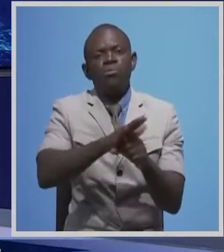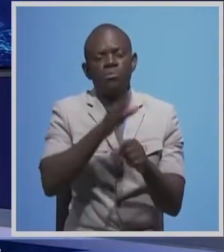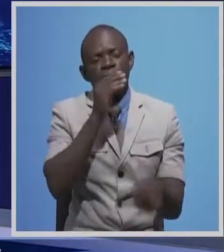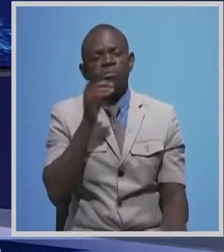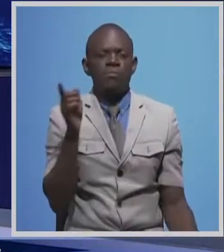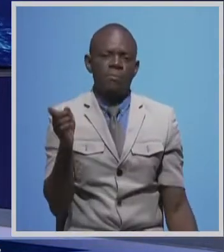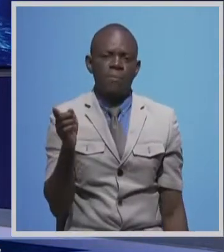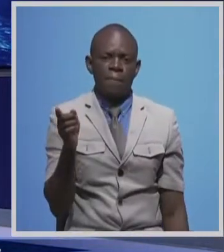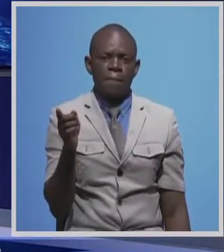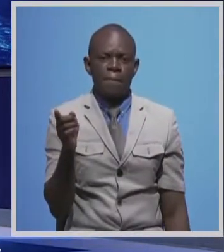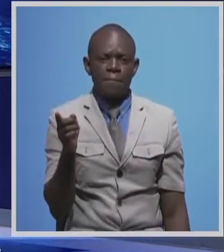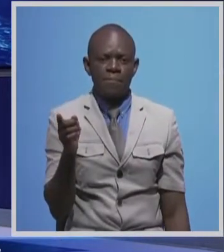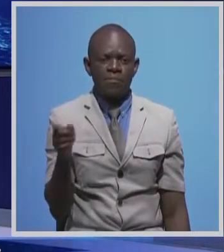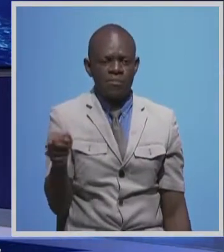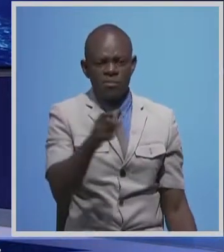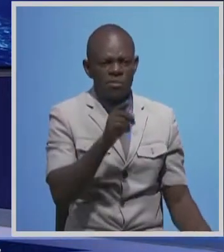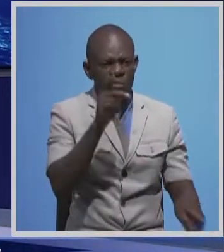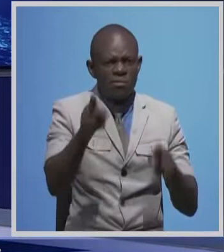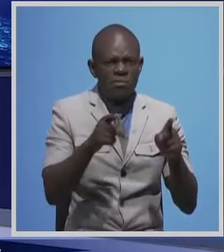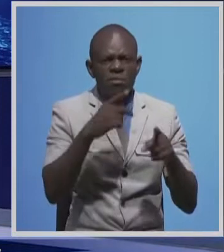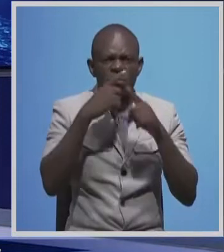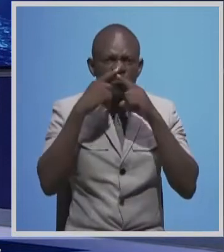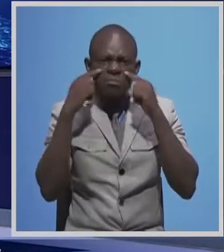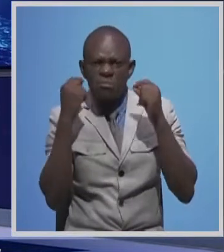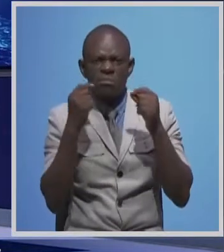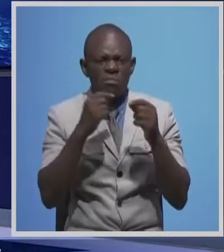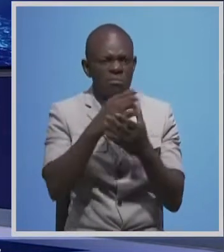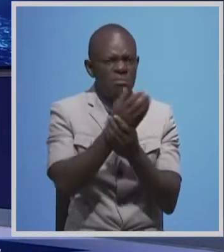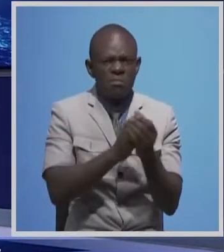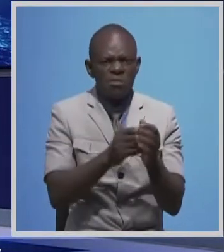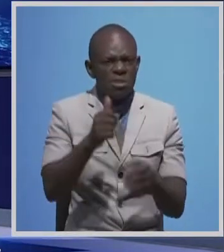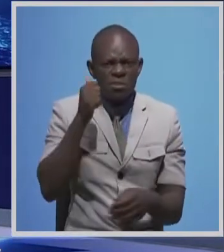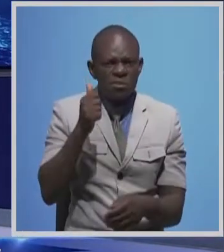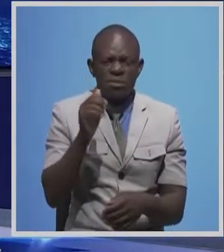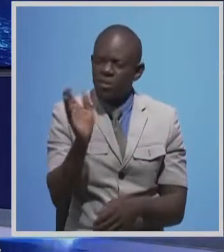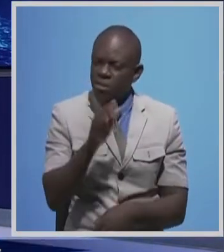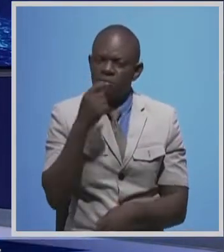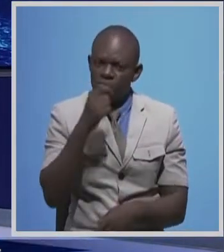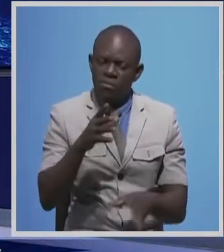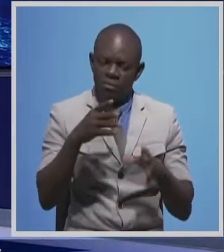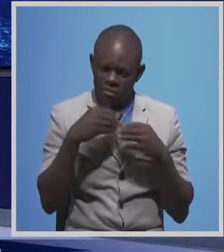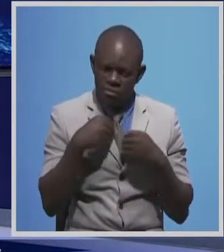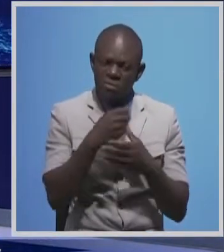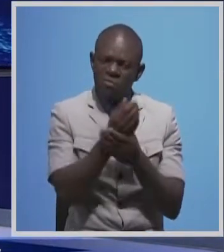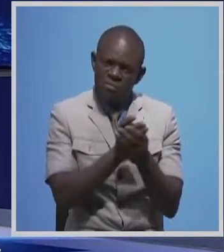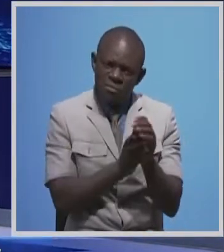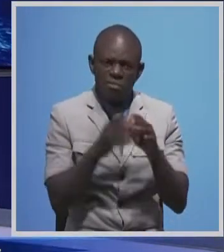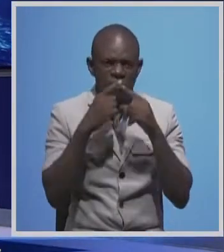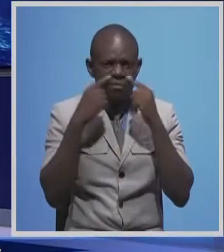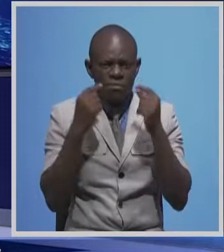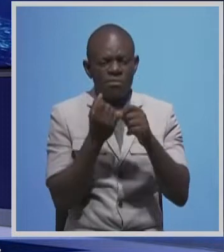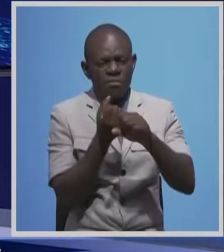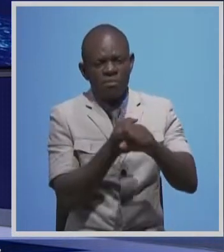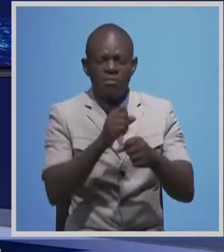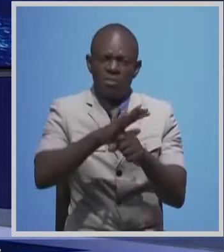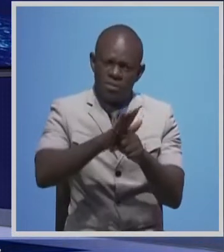cautioned citizens against ignoring health guidelines but continue to follow them to avoid contracting the disease. Meanwhile, former Deputy